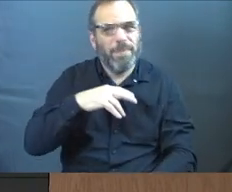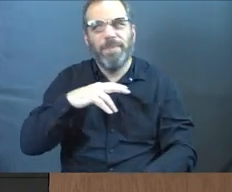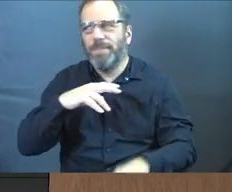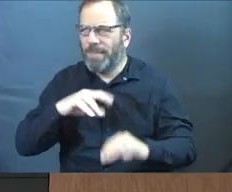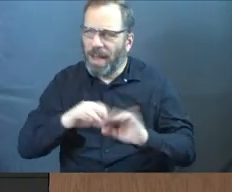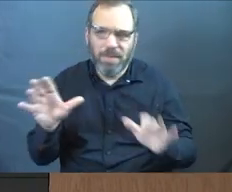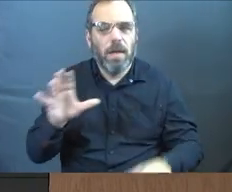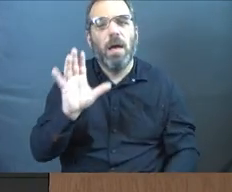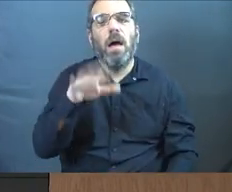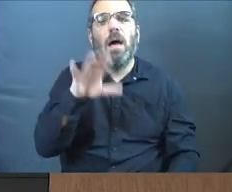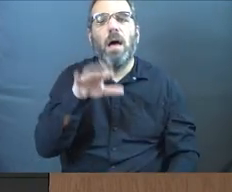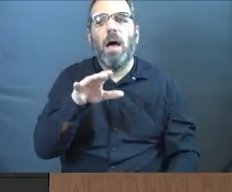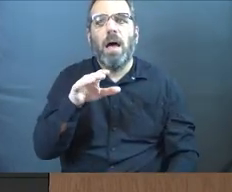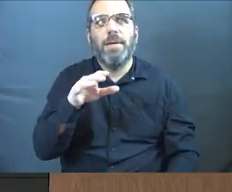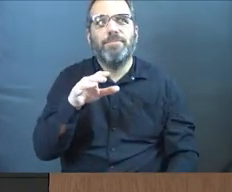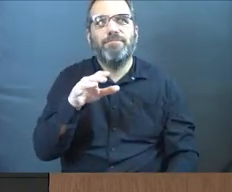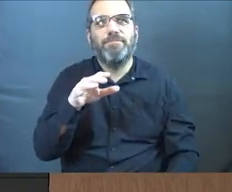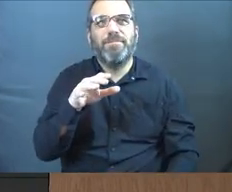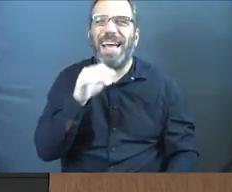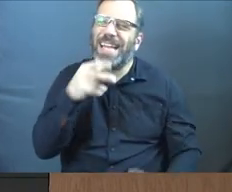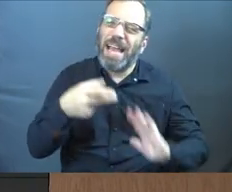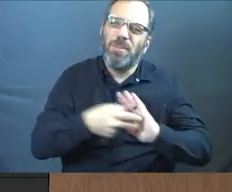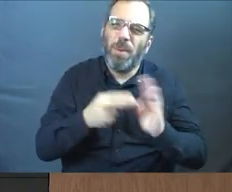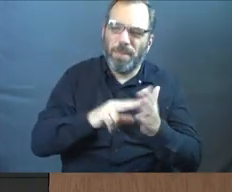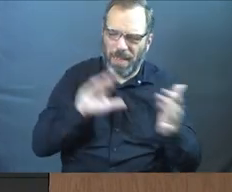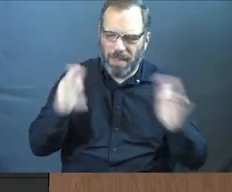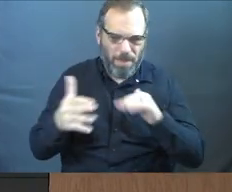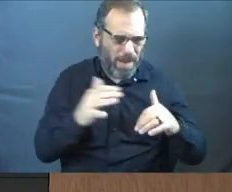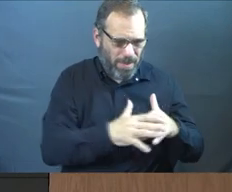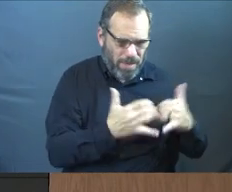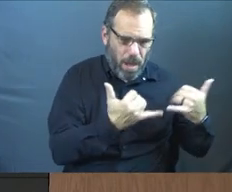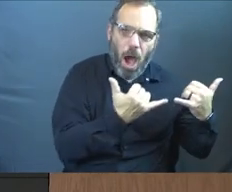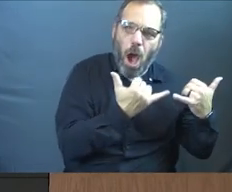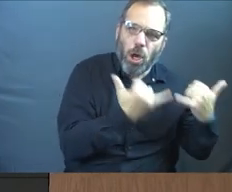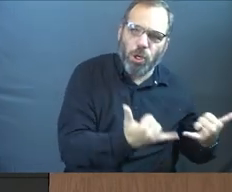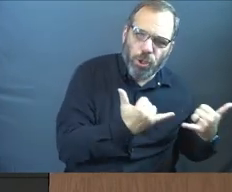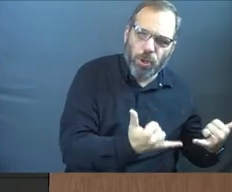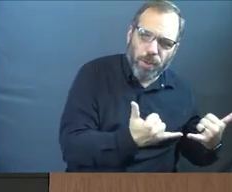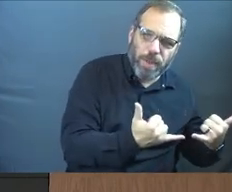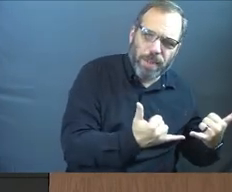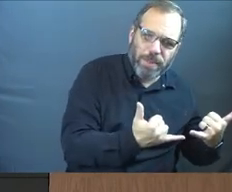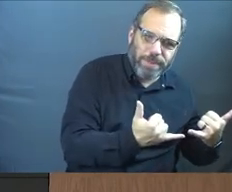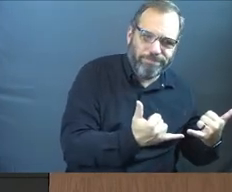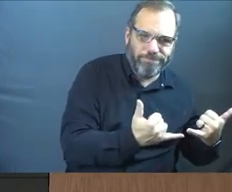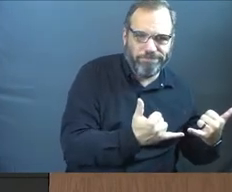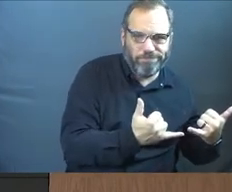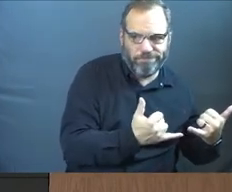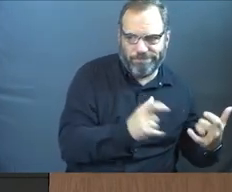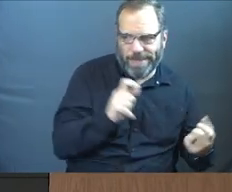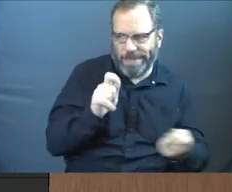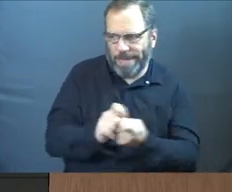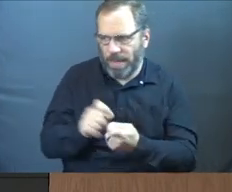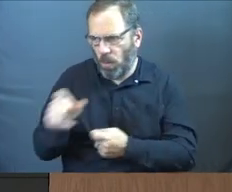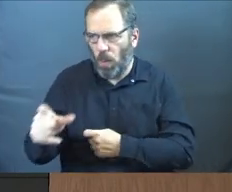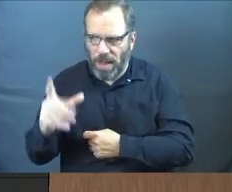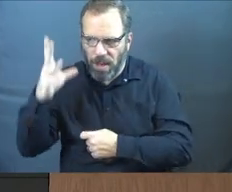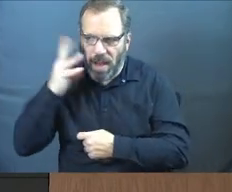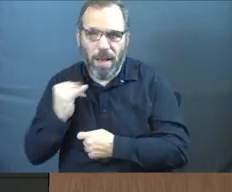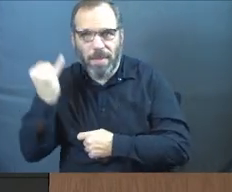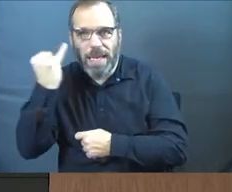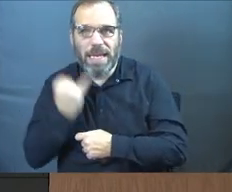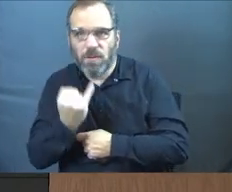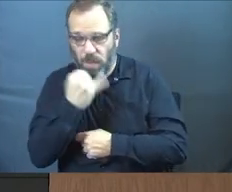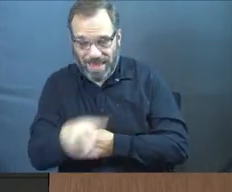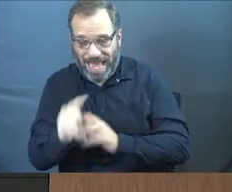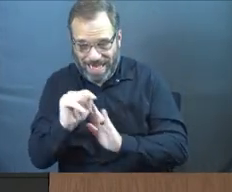Absolutely. And I'm not necessarily even comparing our current situation exactly to what they're facing in Israel